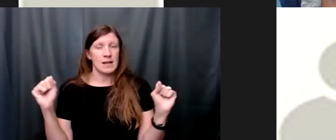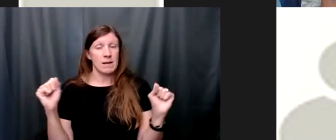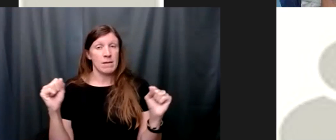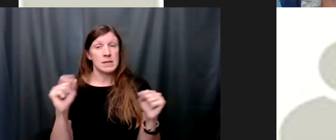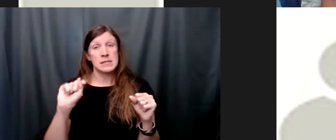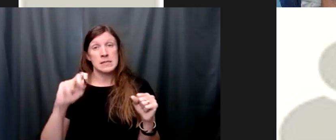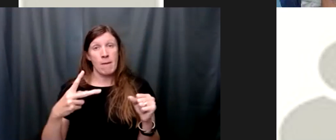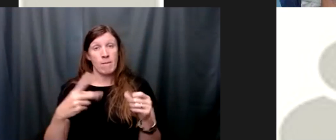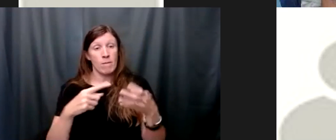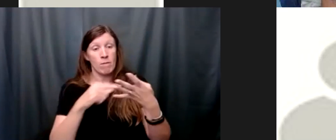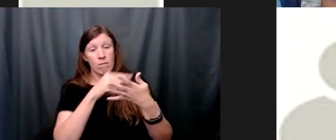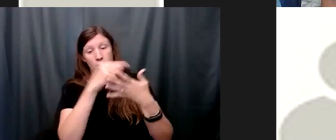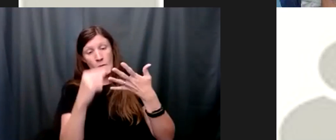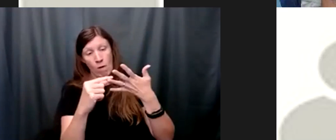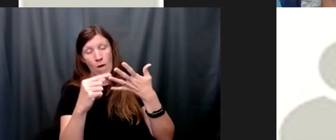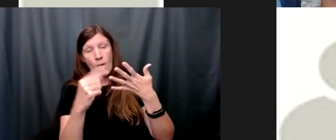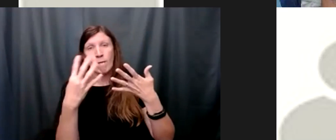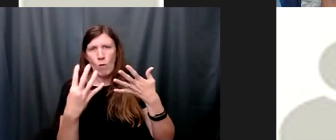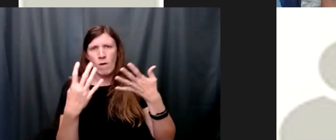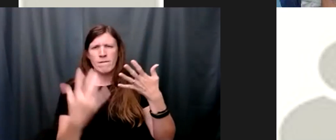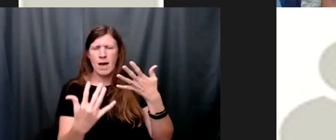five is actually learning this daily